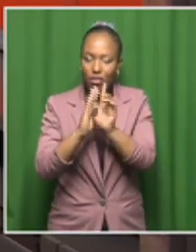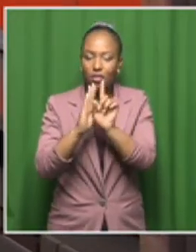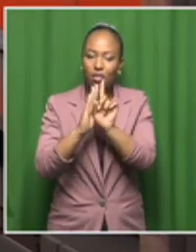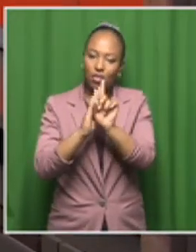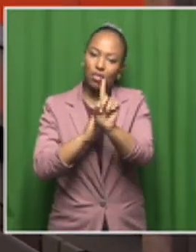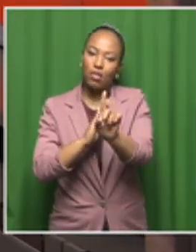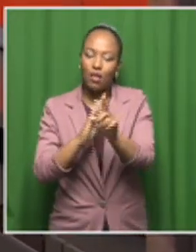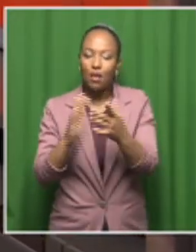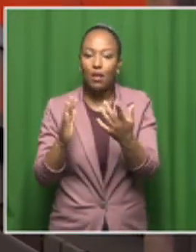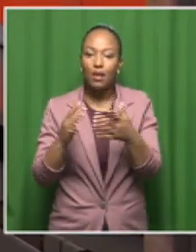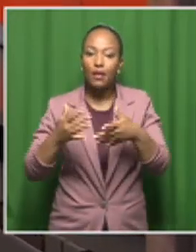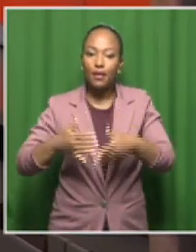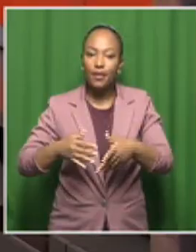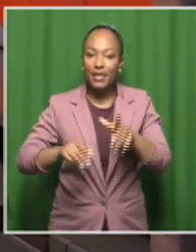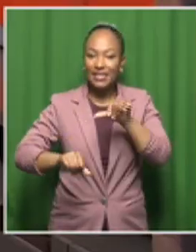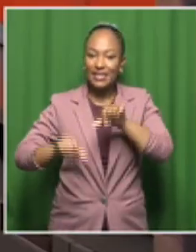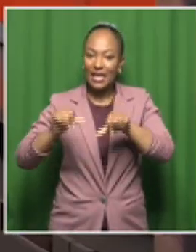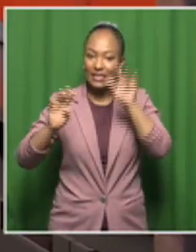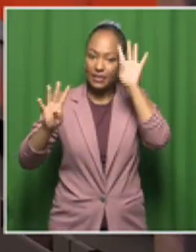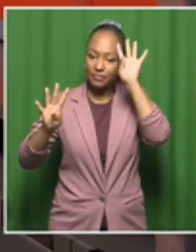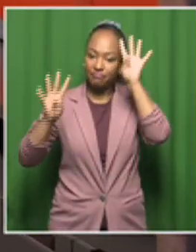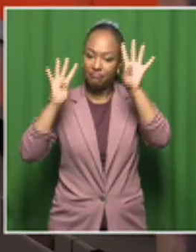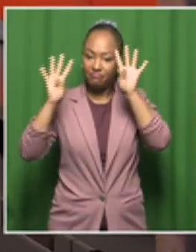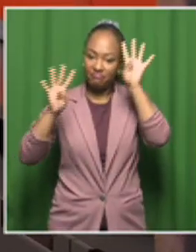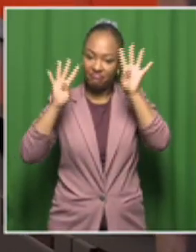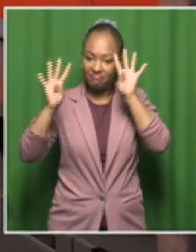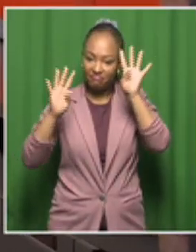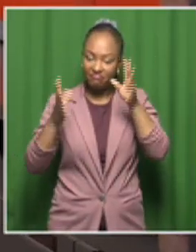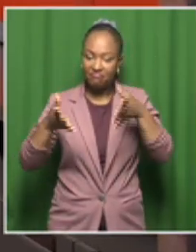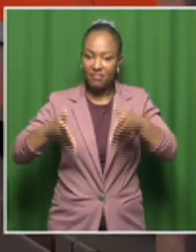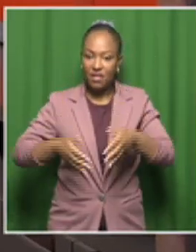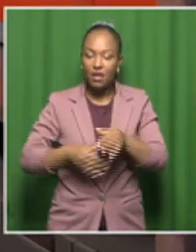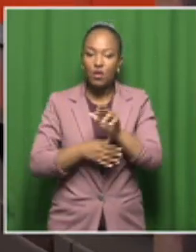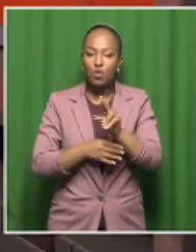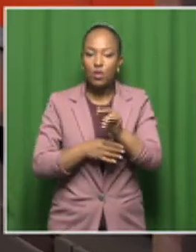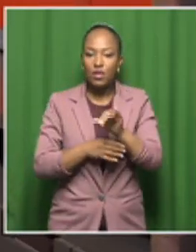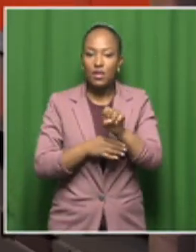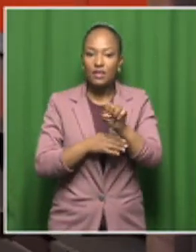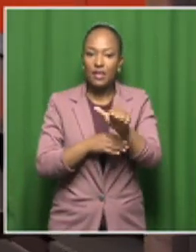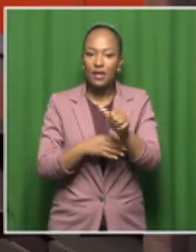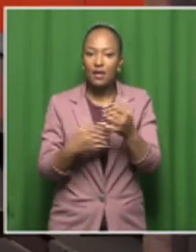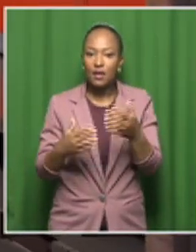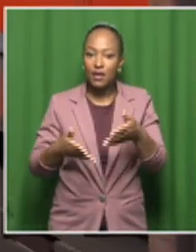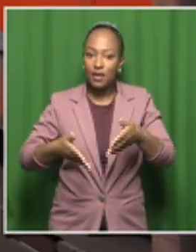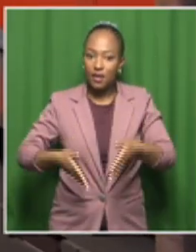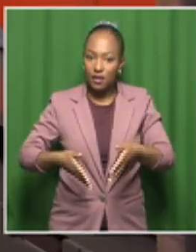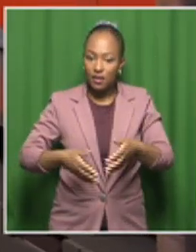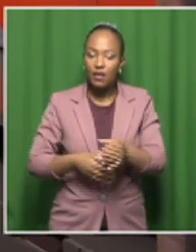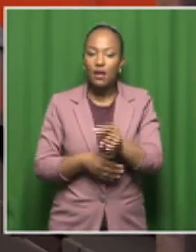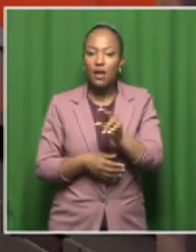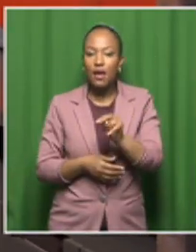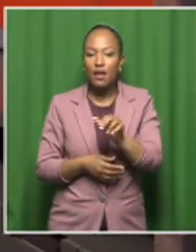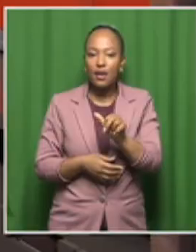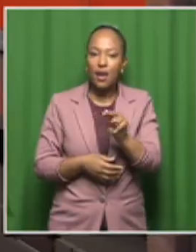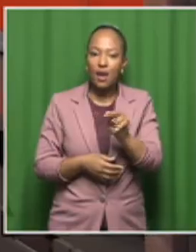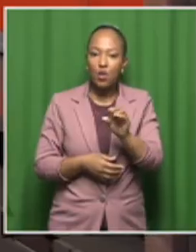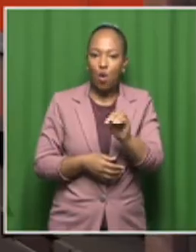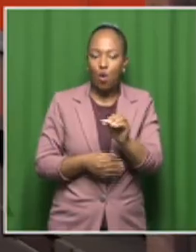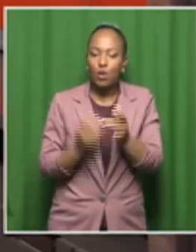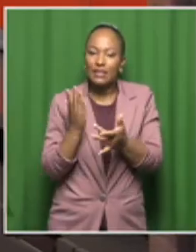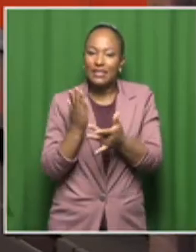innovation here at UNISA. And we are at Nanotechnology and Water Sustainability